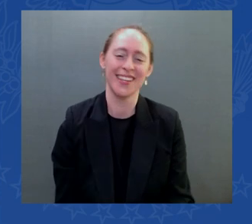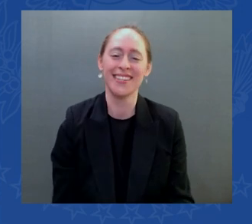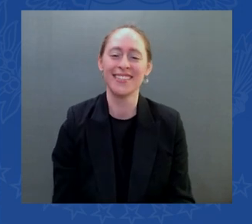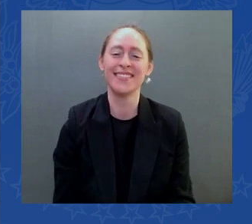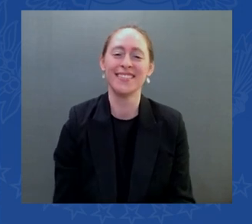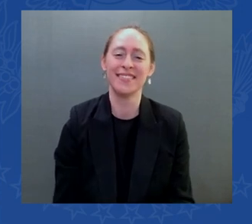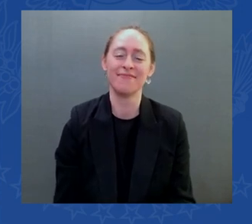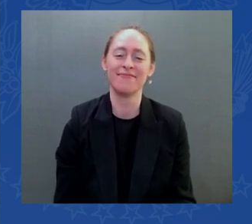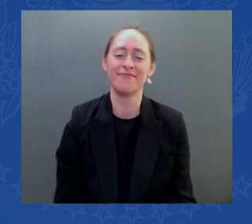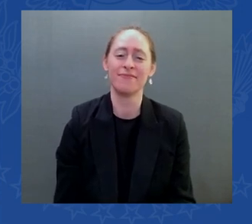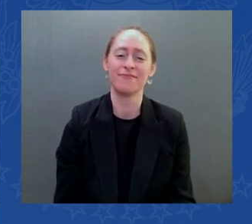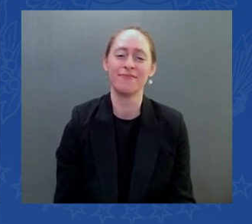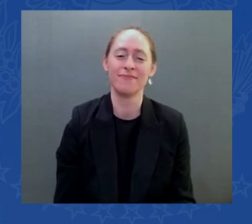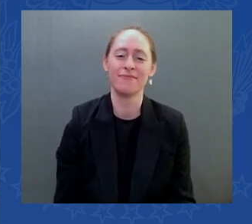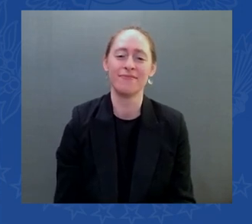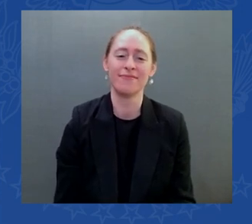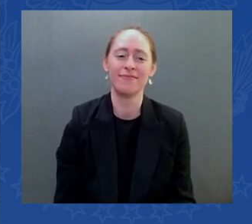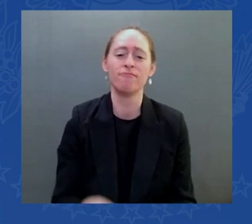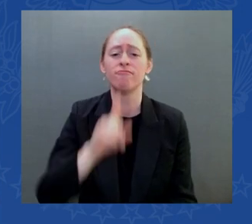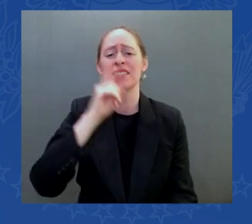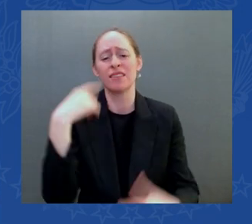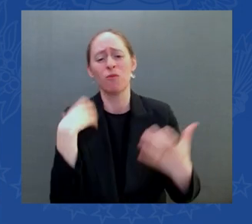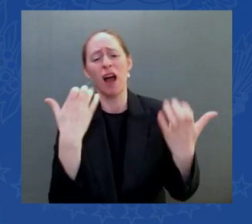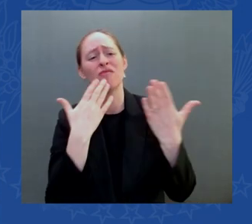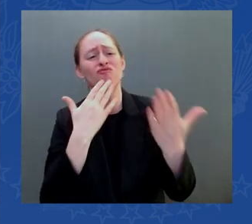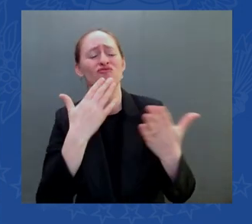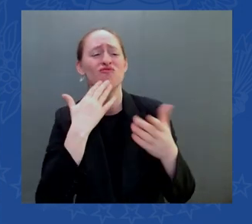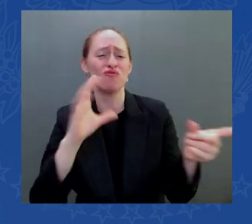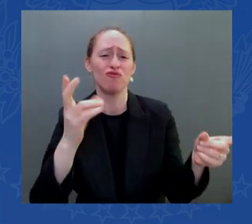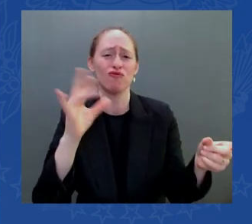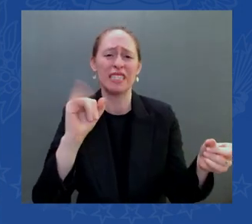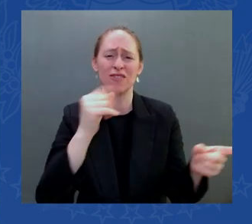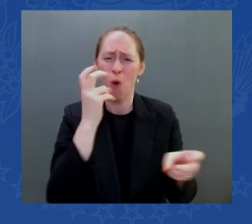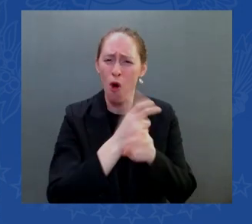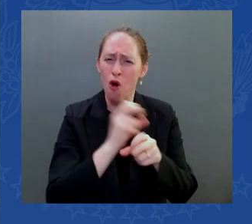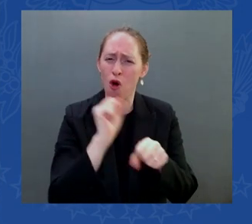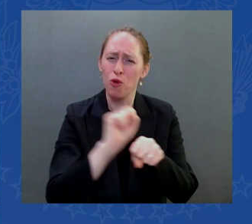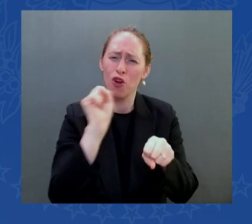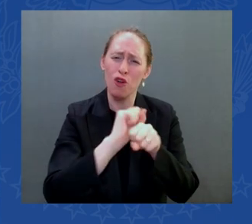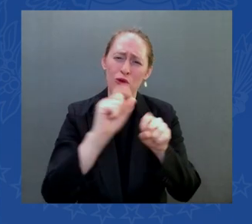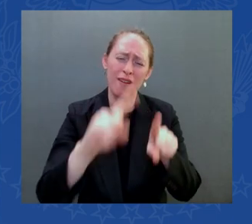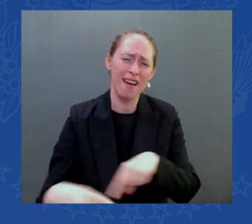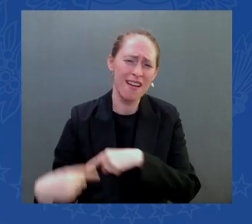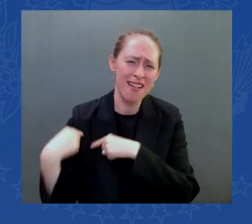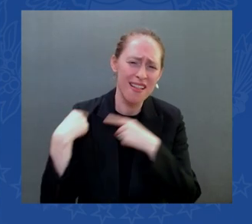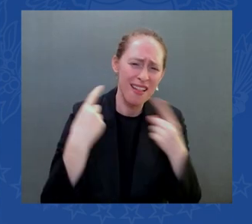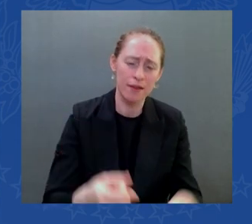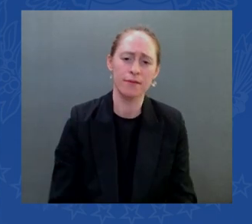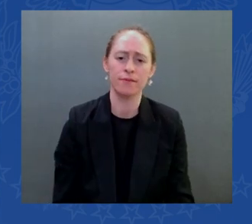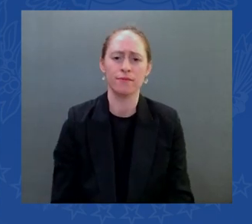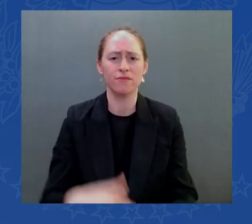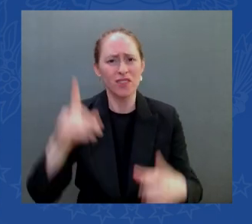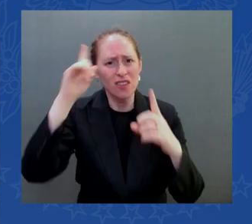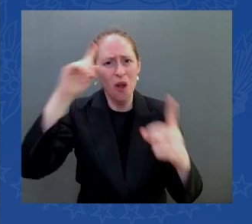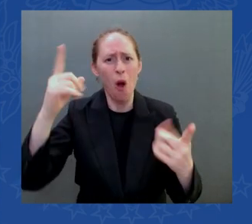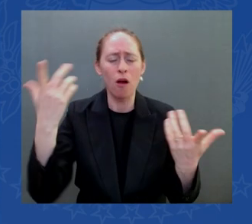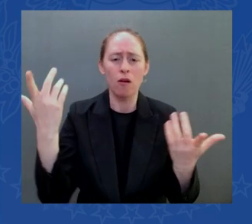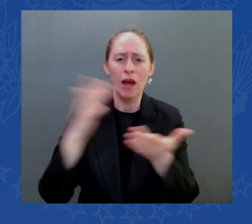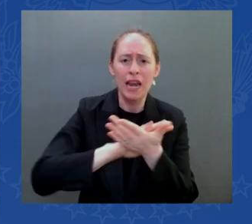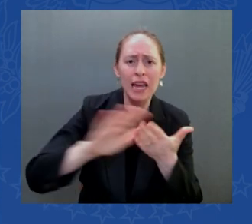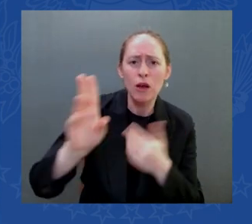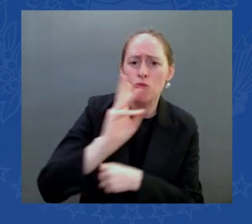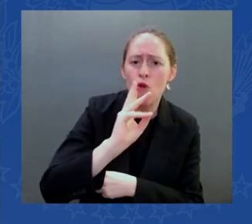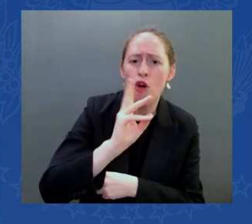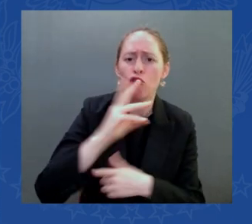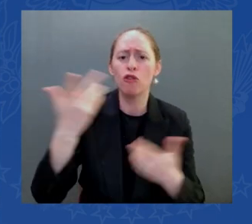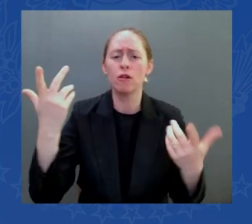making the economic case for how clean water access to the internet rebuilding a bridge investing in this port matters for your lives the lives of your